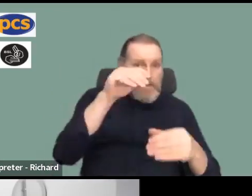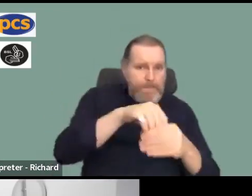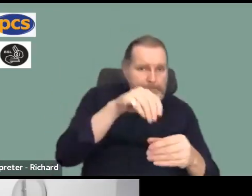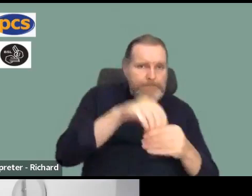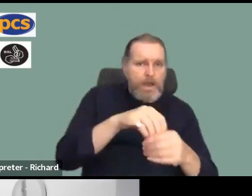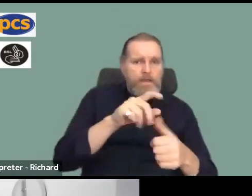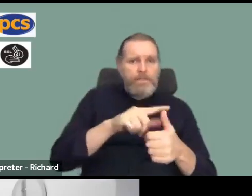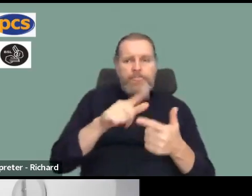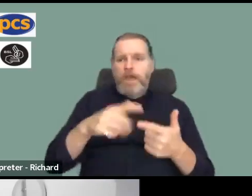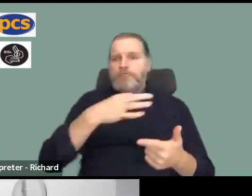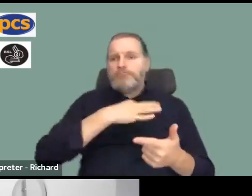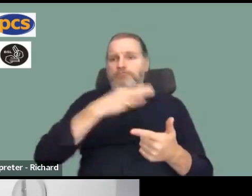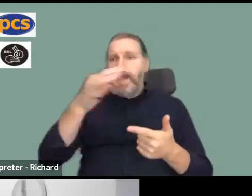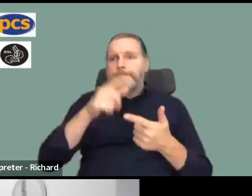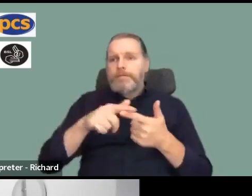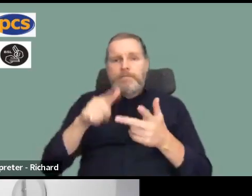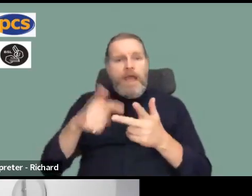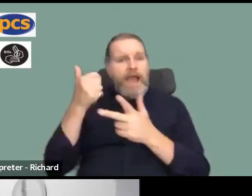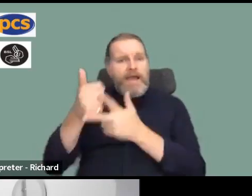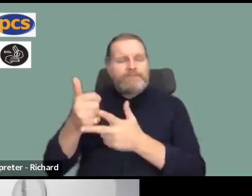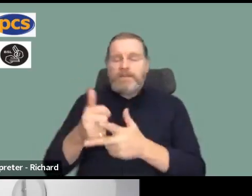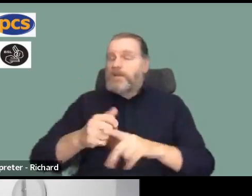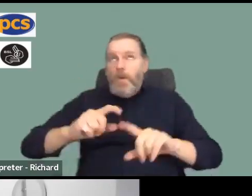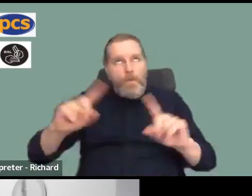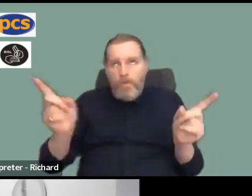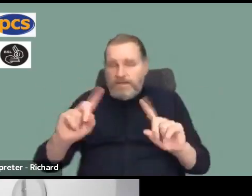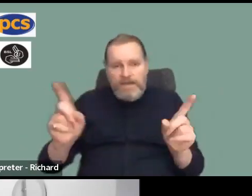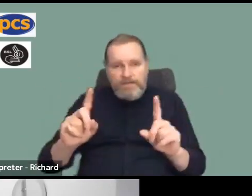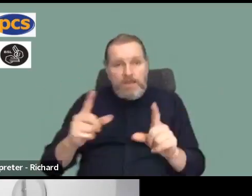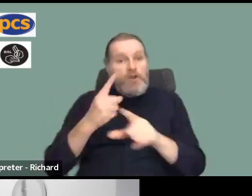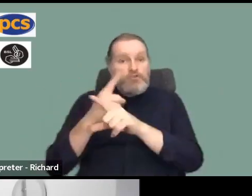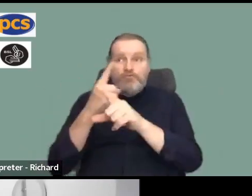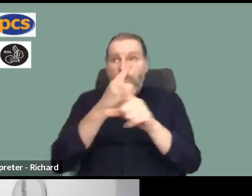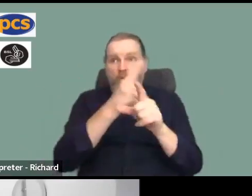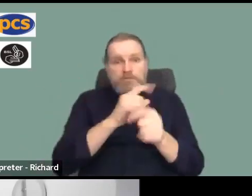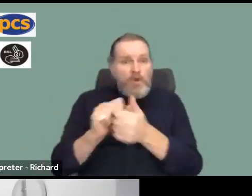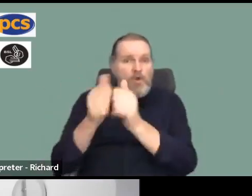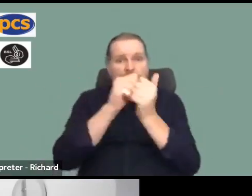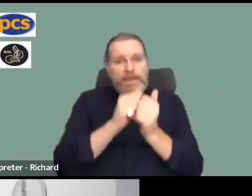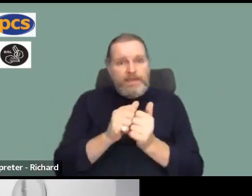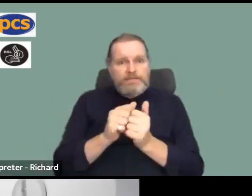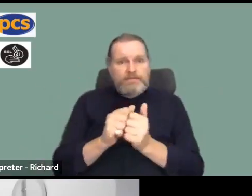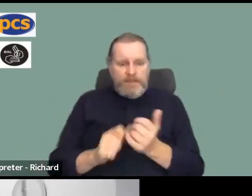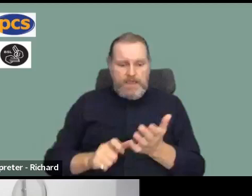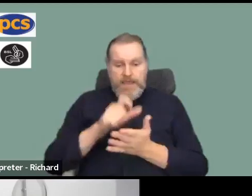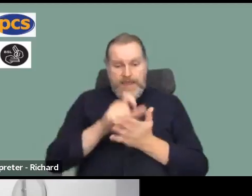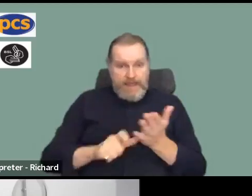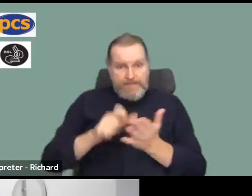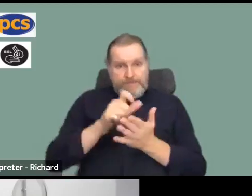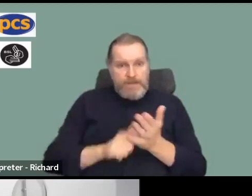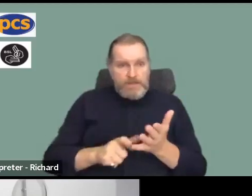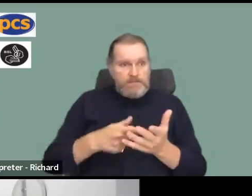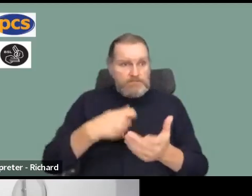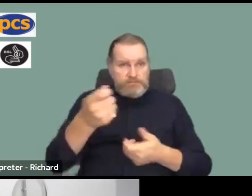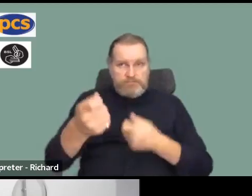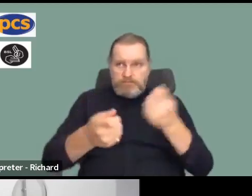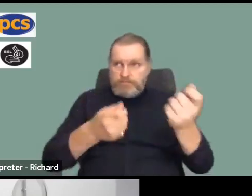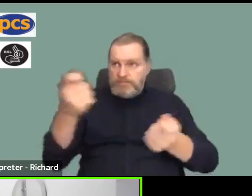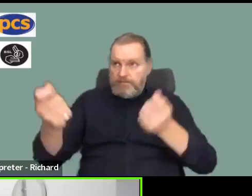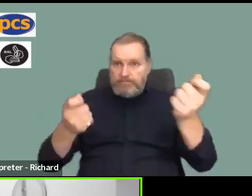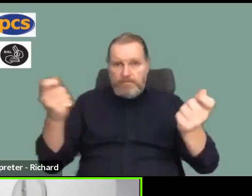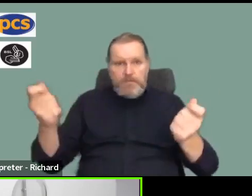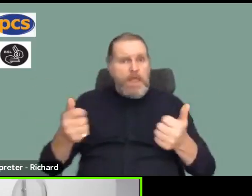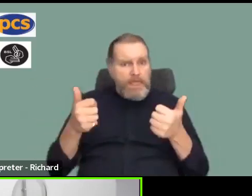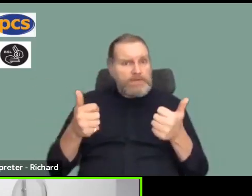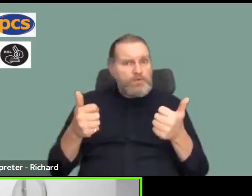talk to colleagues but having leafleting going on in workplaces and outside is a really good thing it shows visibility